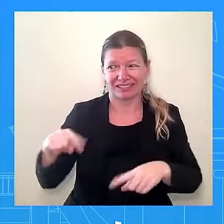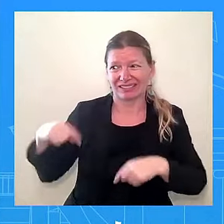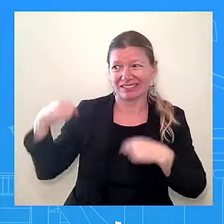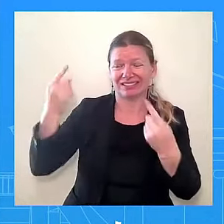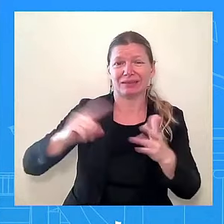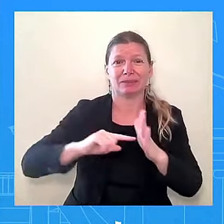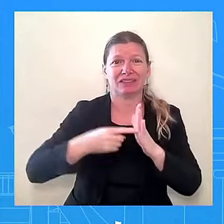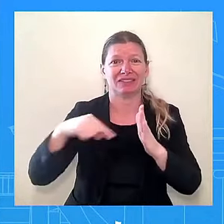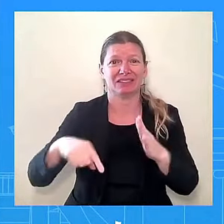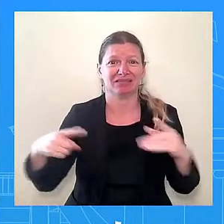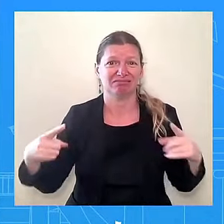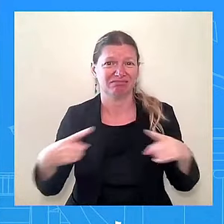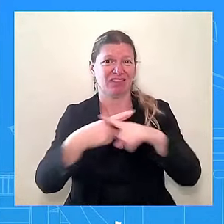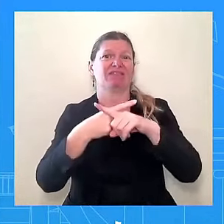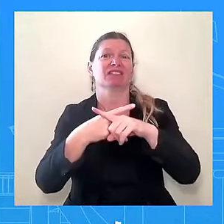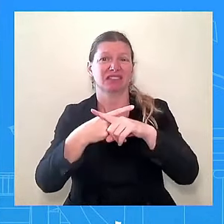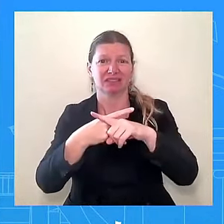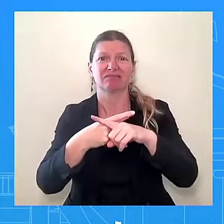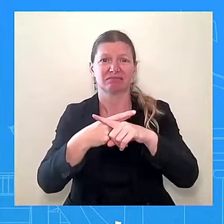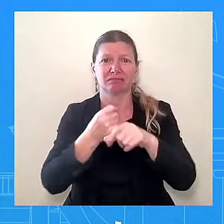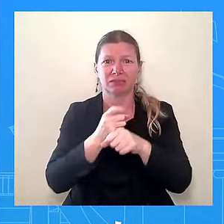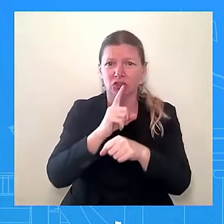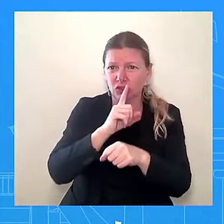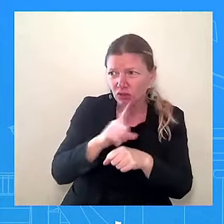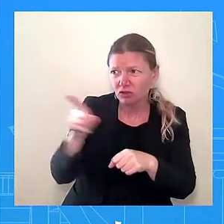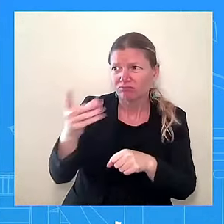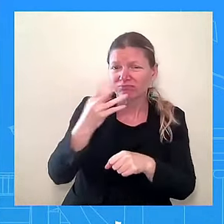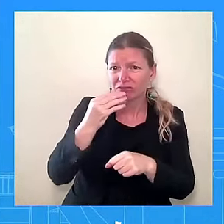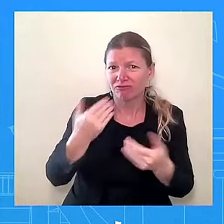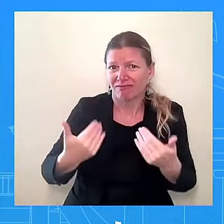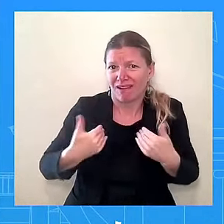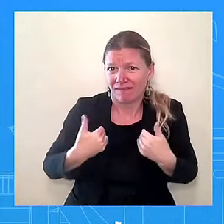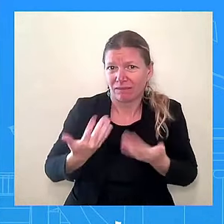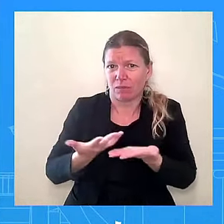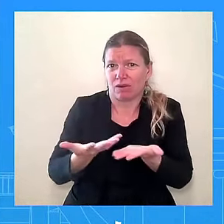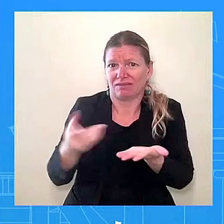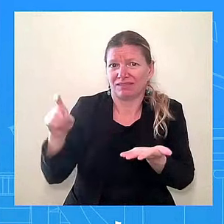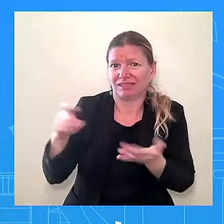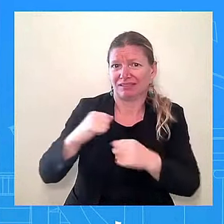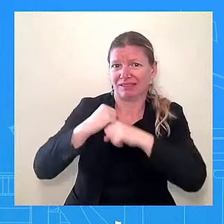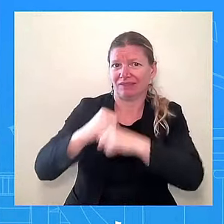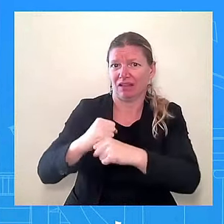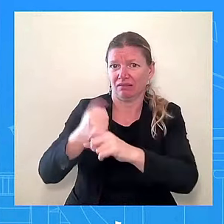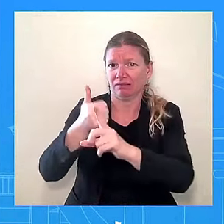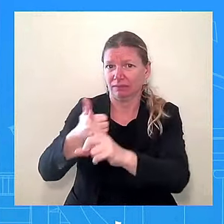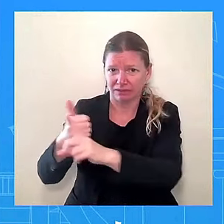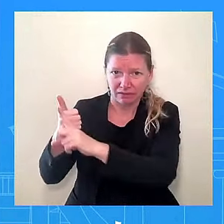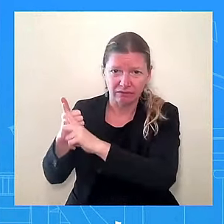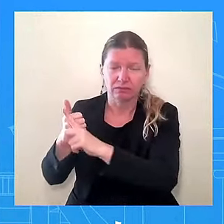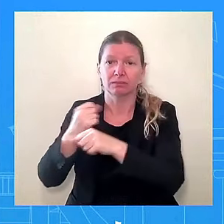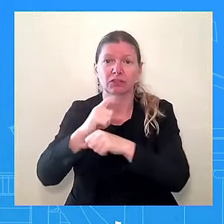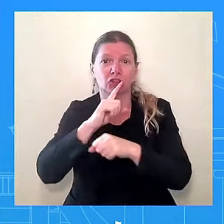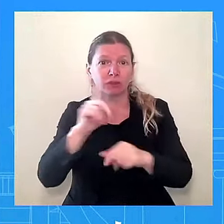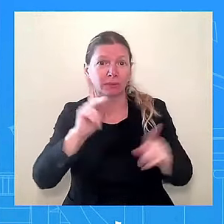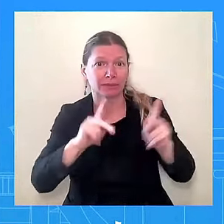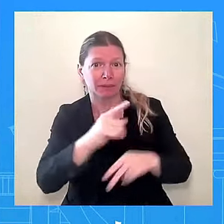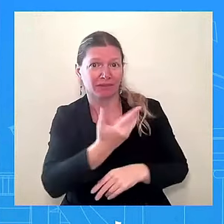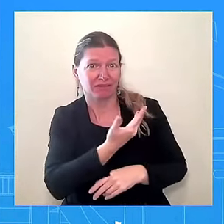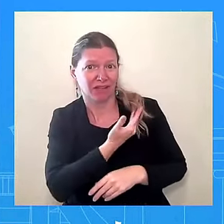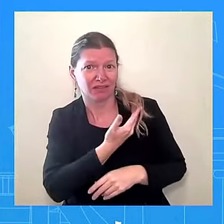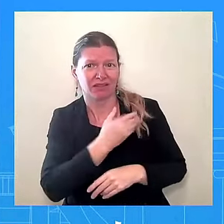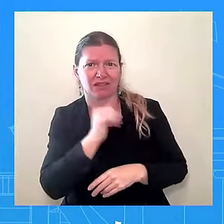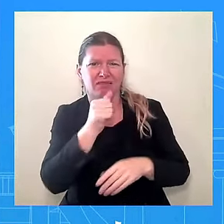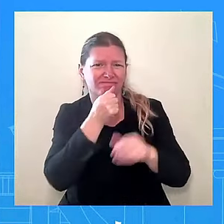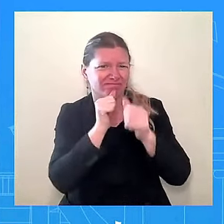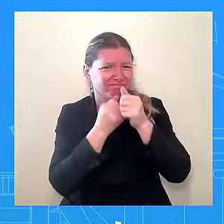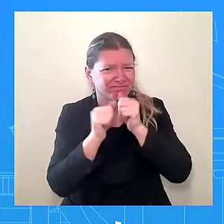making sure the people of Gaza aren't suffering more than they already are, is to manage risk in the region. One of the things the president's been very focused on is trying